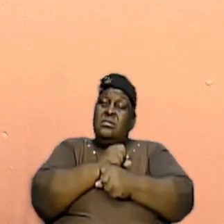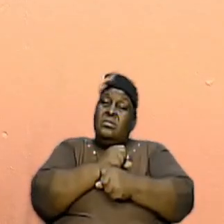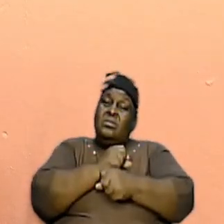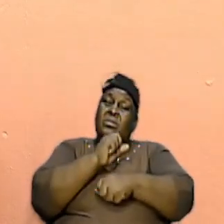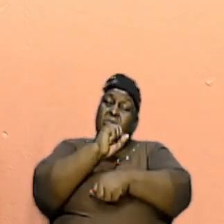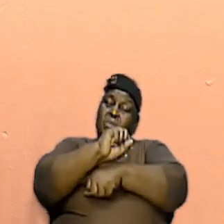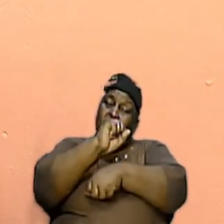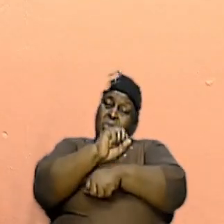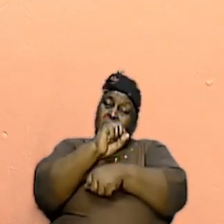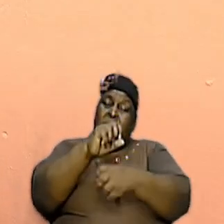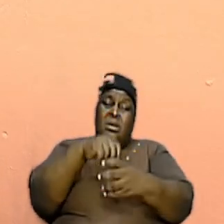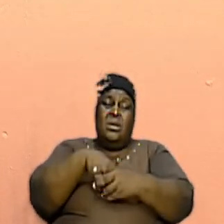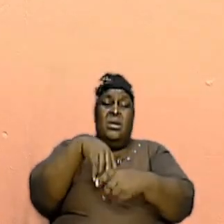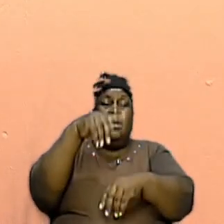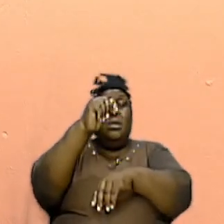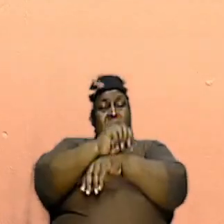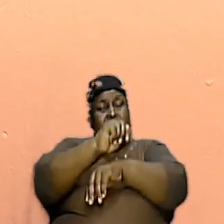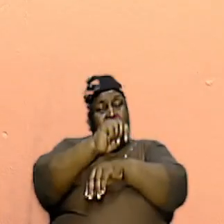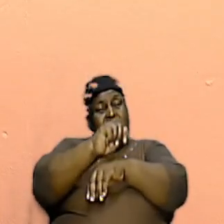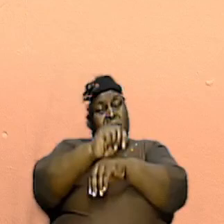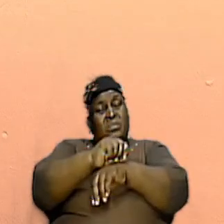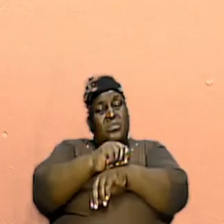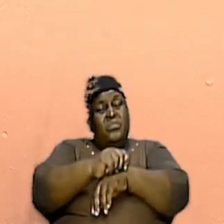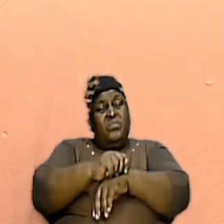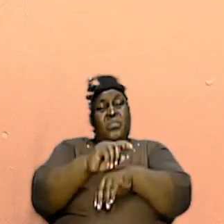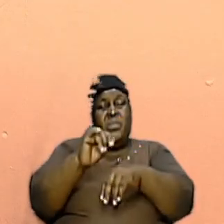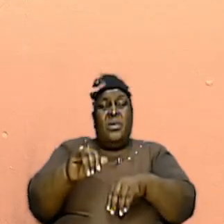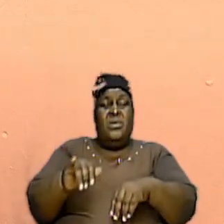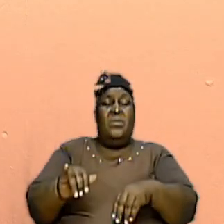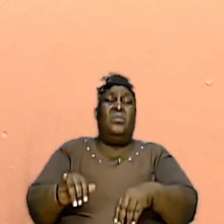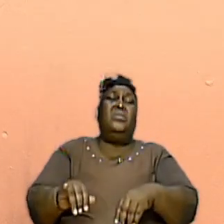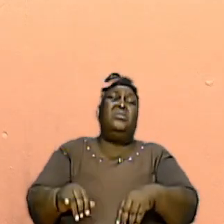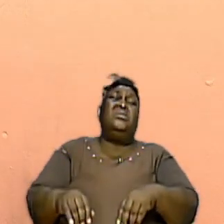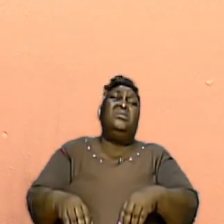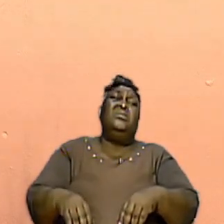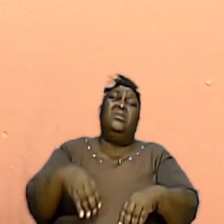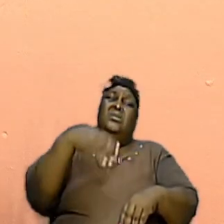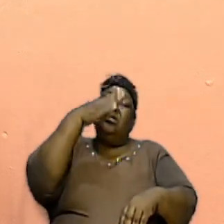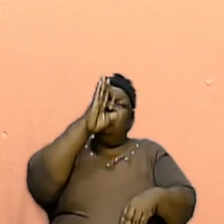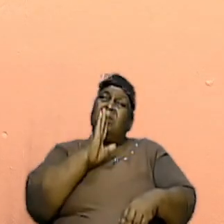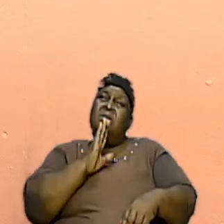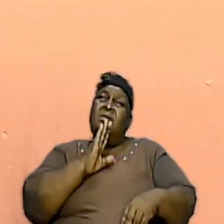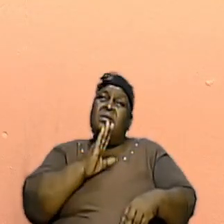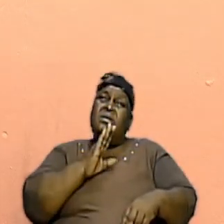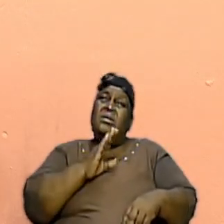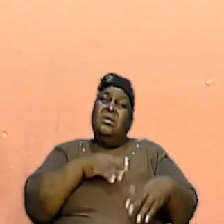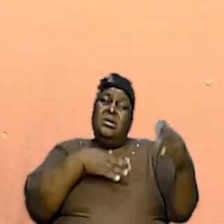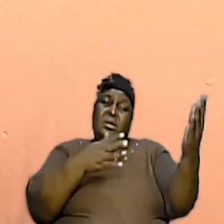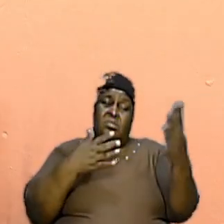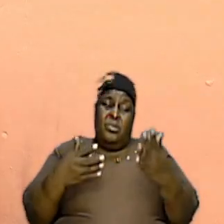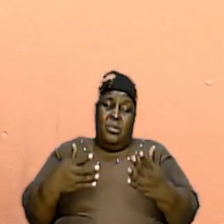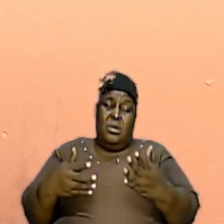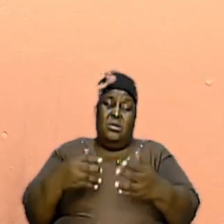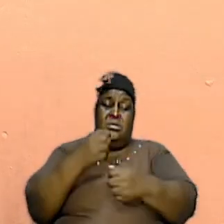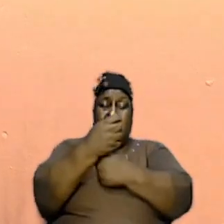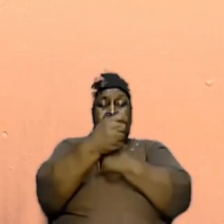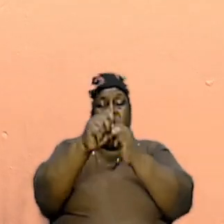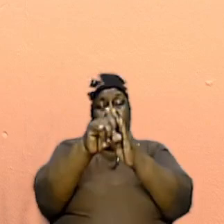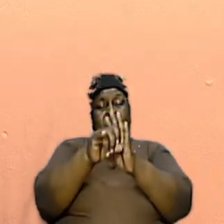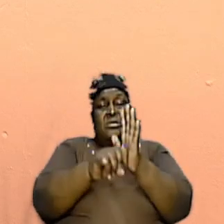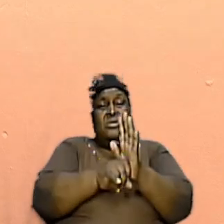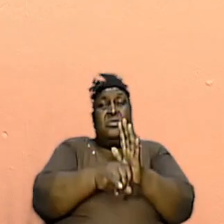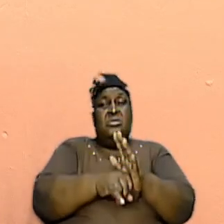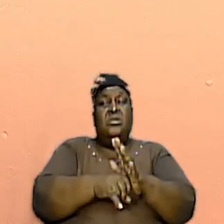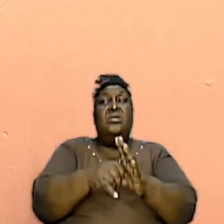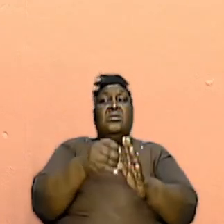workings in the tabernacle, because that was the vehicle that God used to bring about salvation then, then